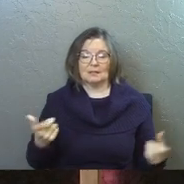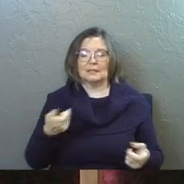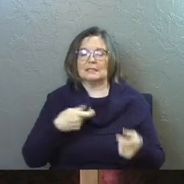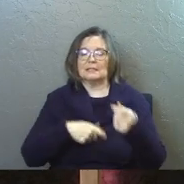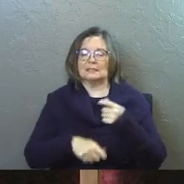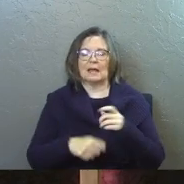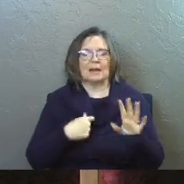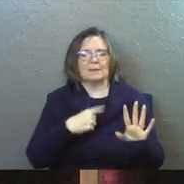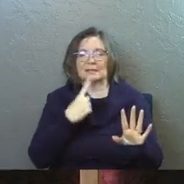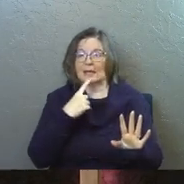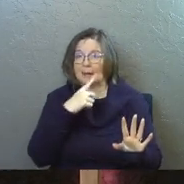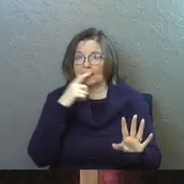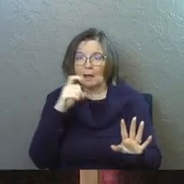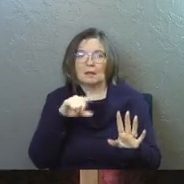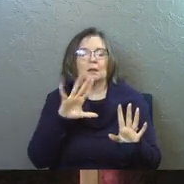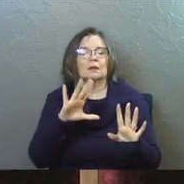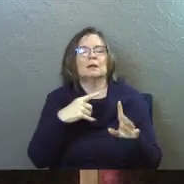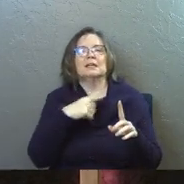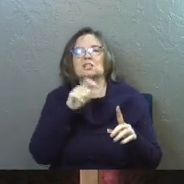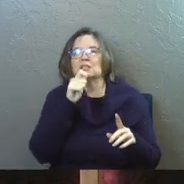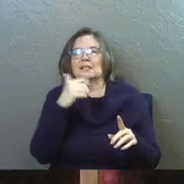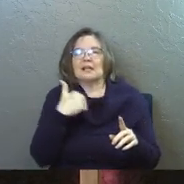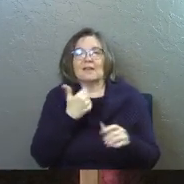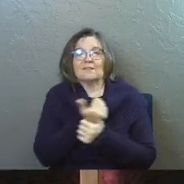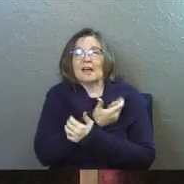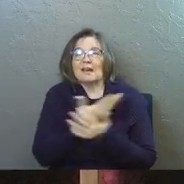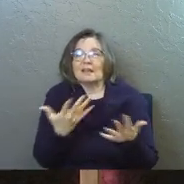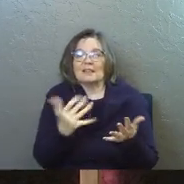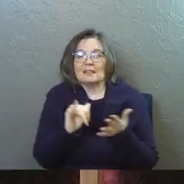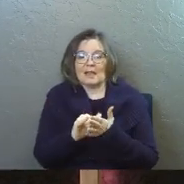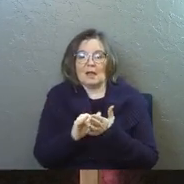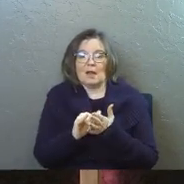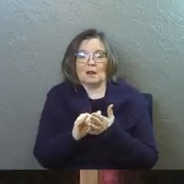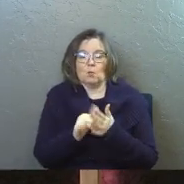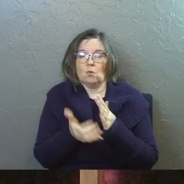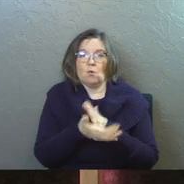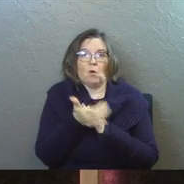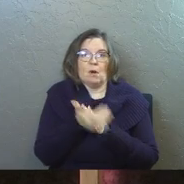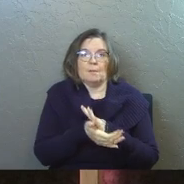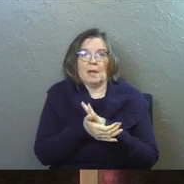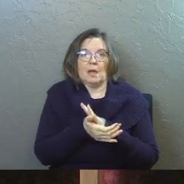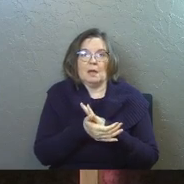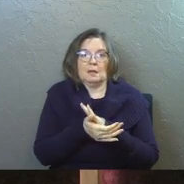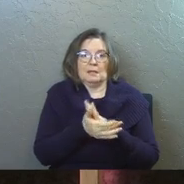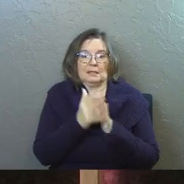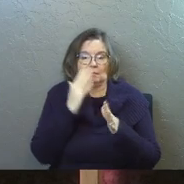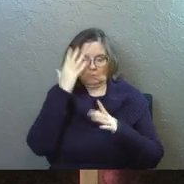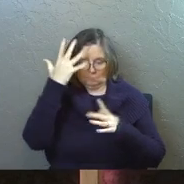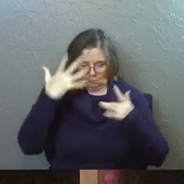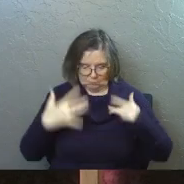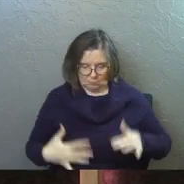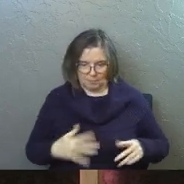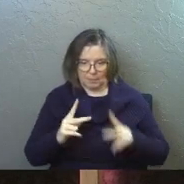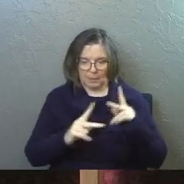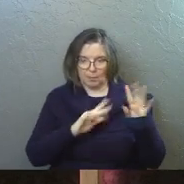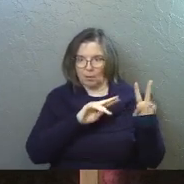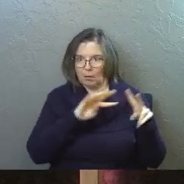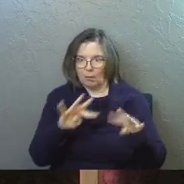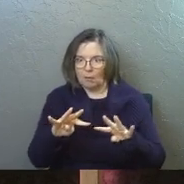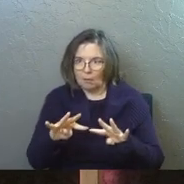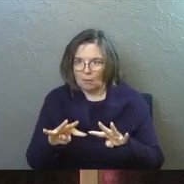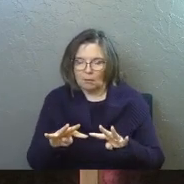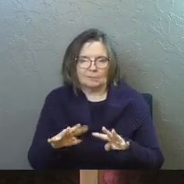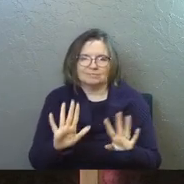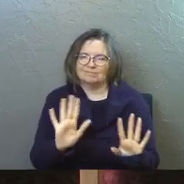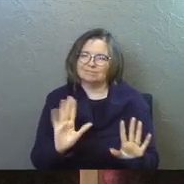Instead, I'm not saying he's ugly. He's just doesn't have anything that would automatically in his exterior draw people to